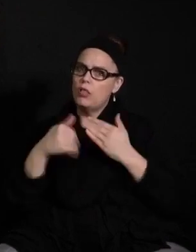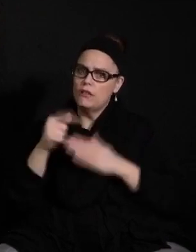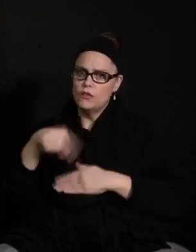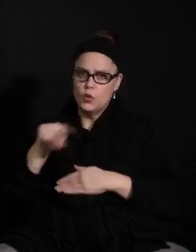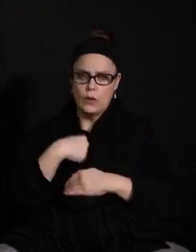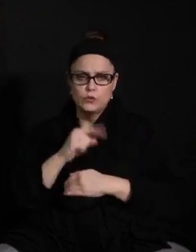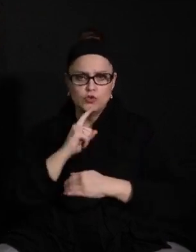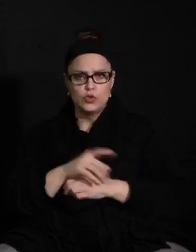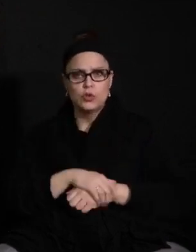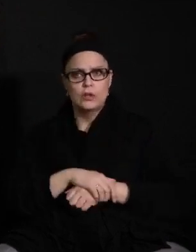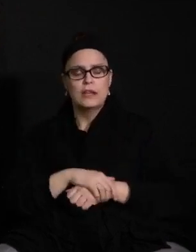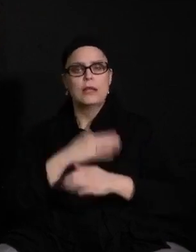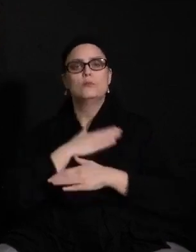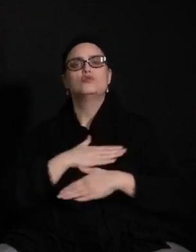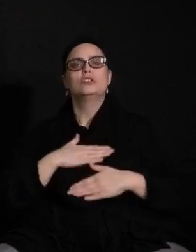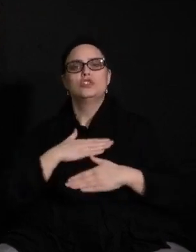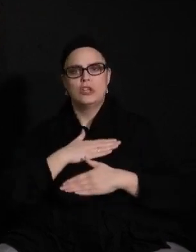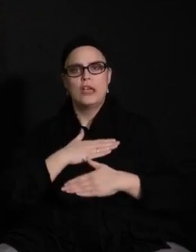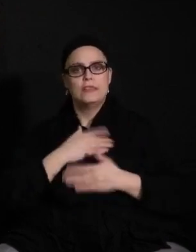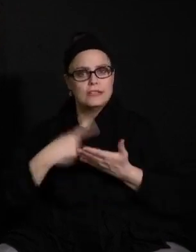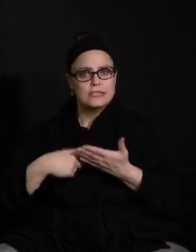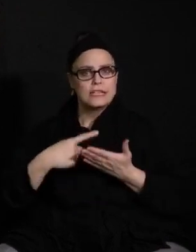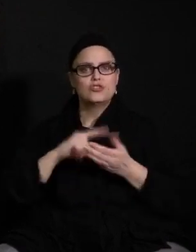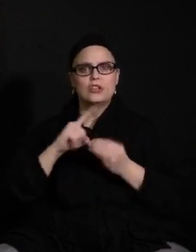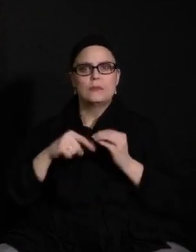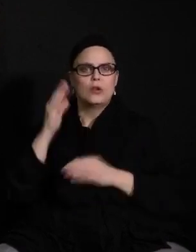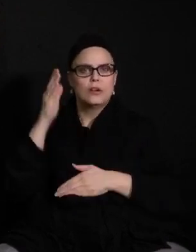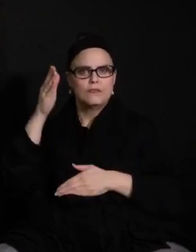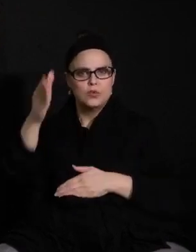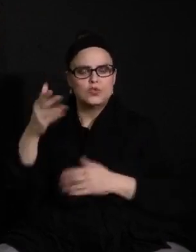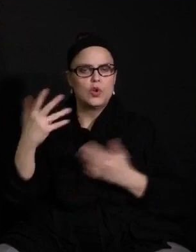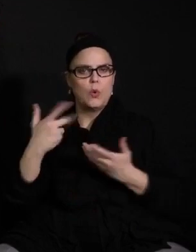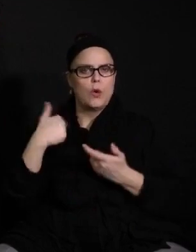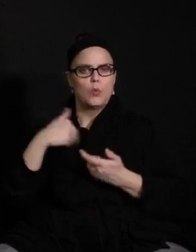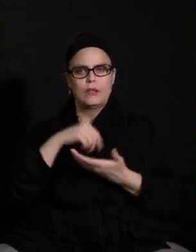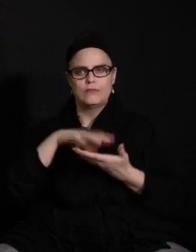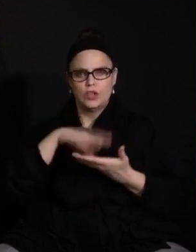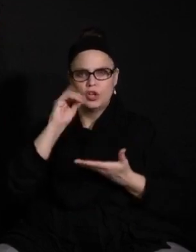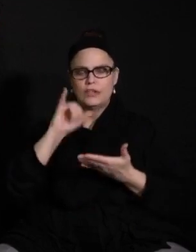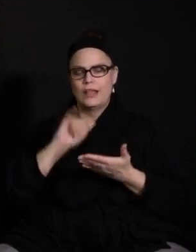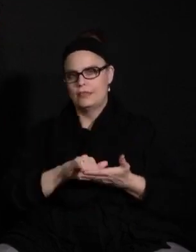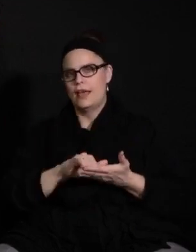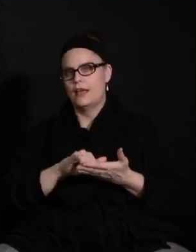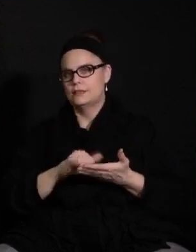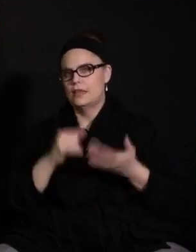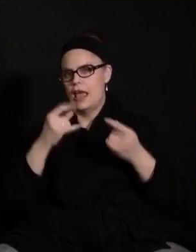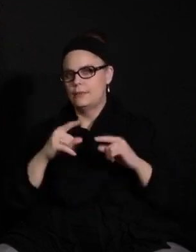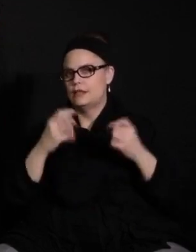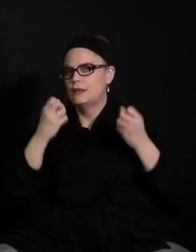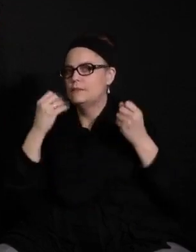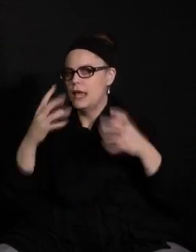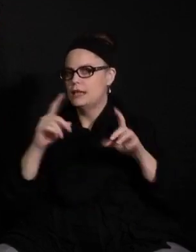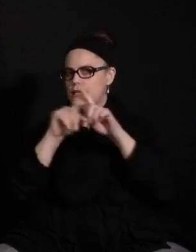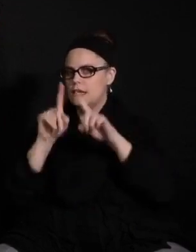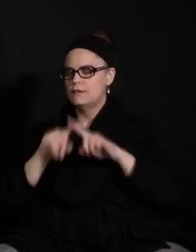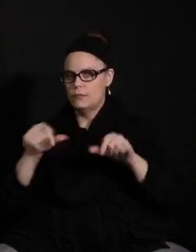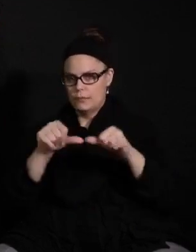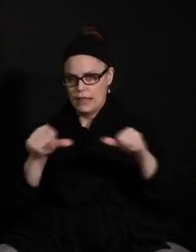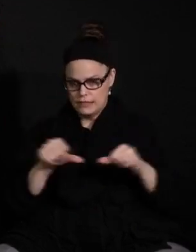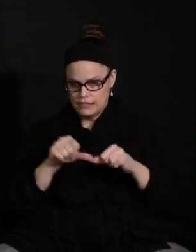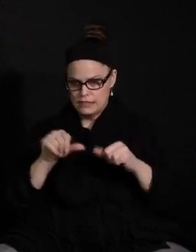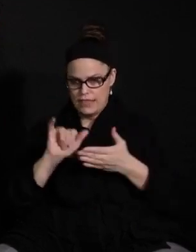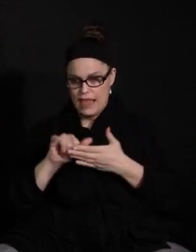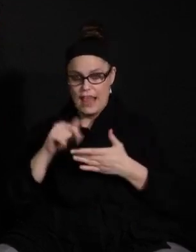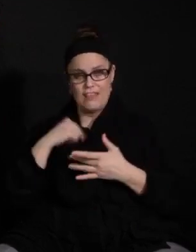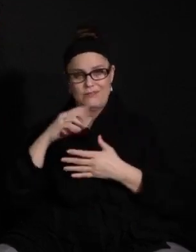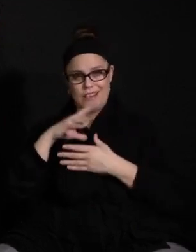the discussion about the future and what have we learned. Believe me, this is a discussion that's come up in multiple places that I've spent time